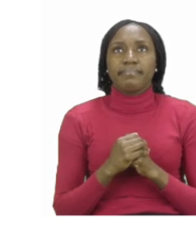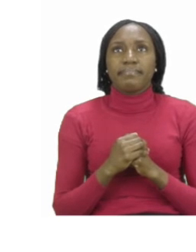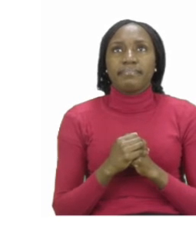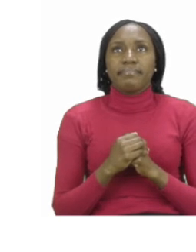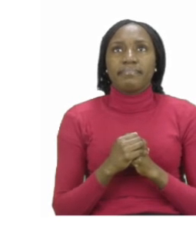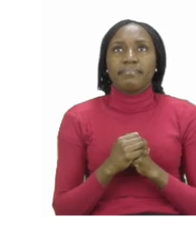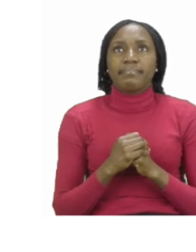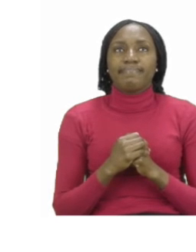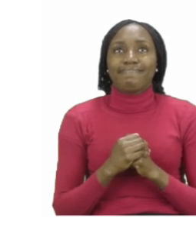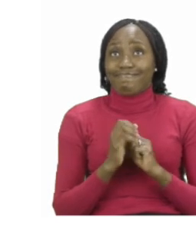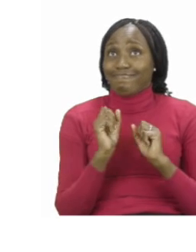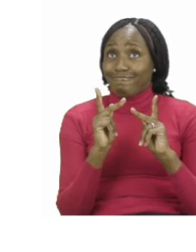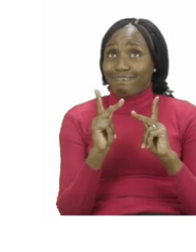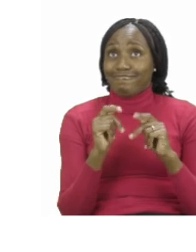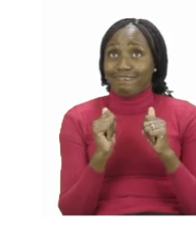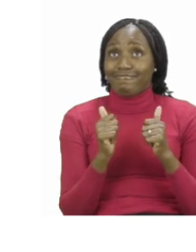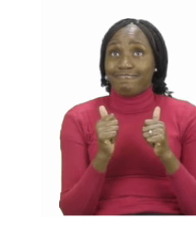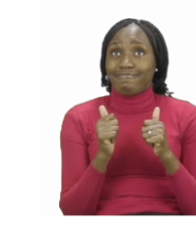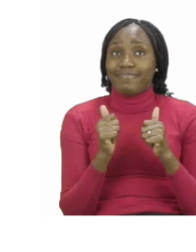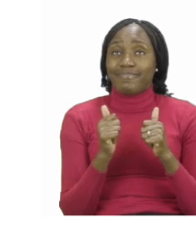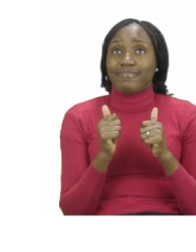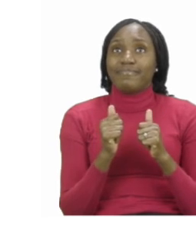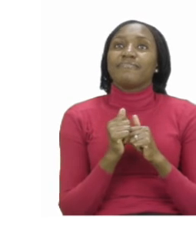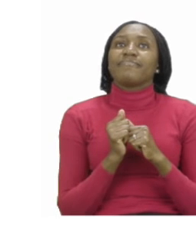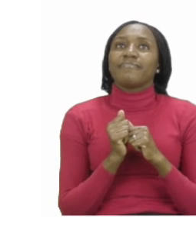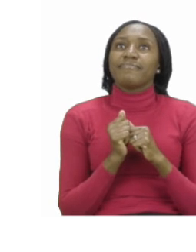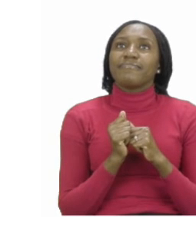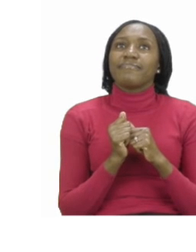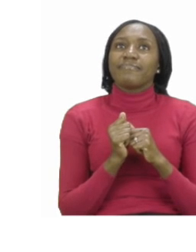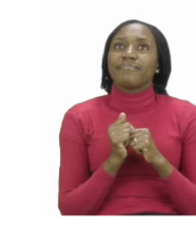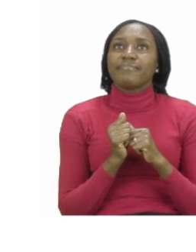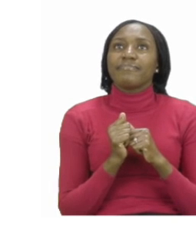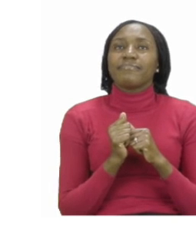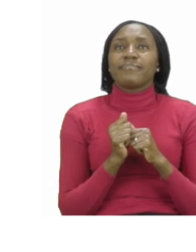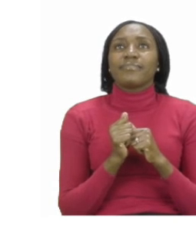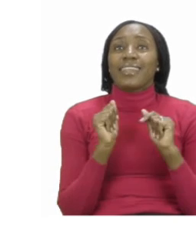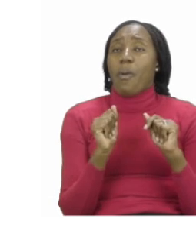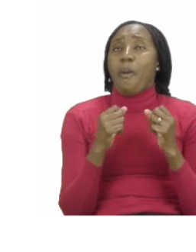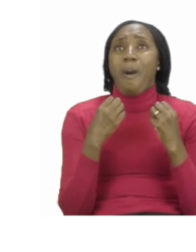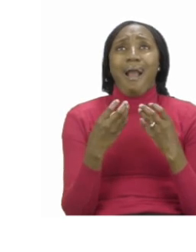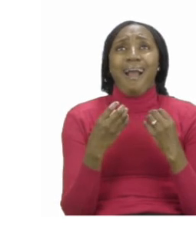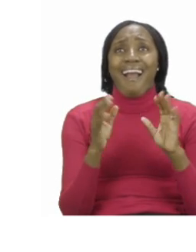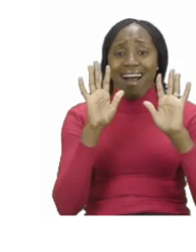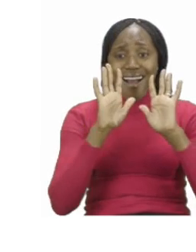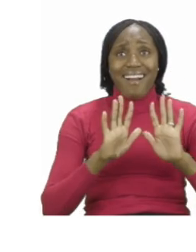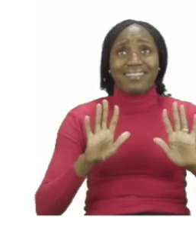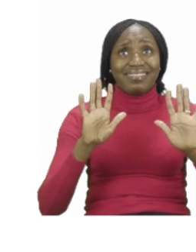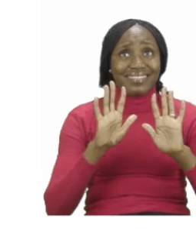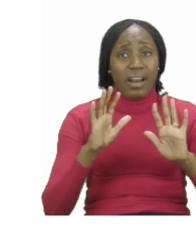Right. Now boys and girls, you have a lot of colouring,